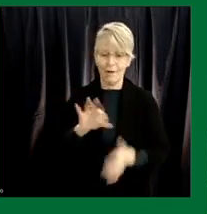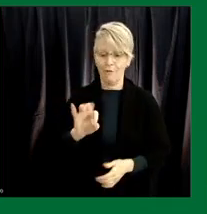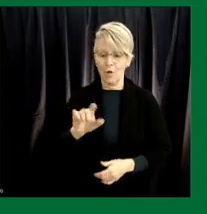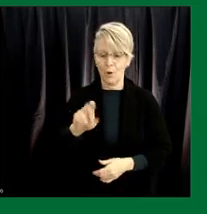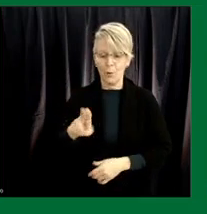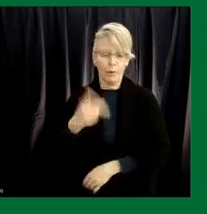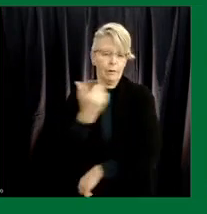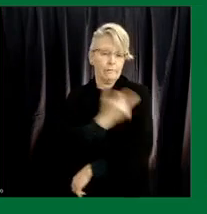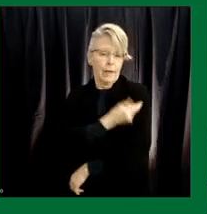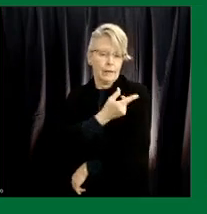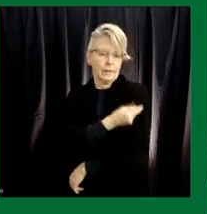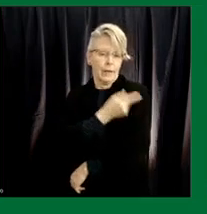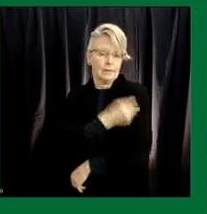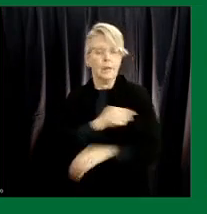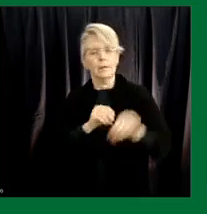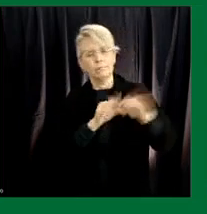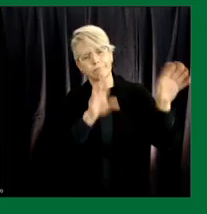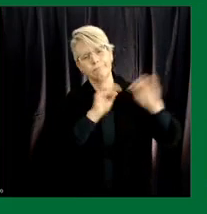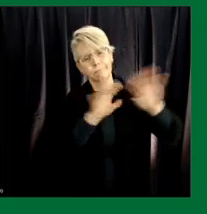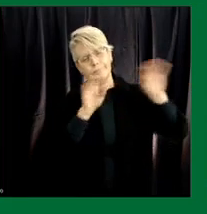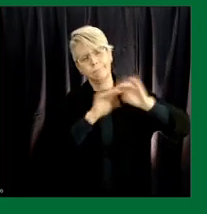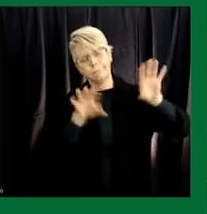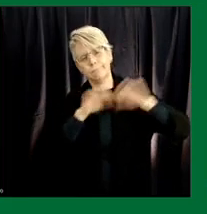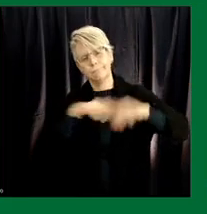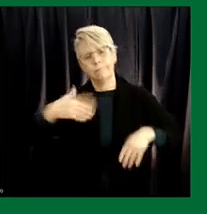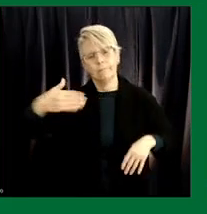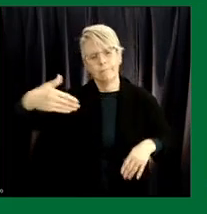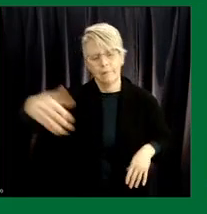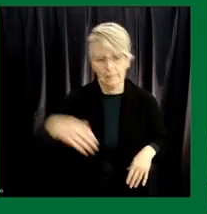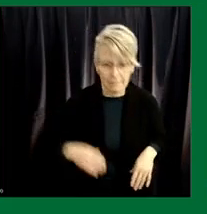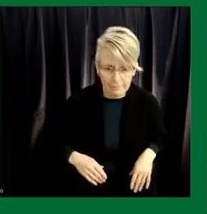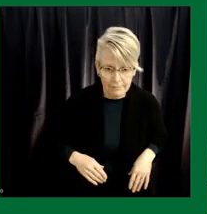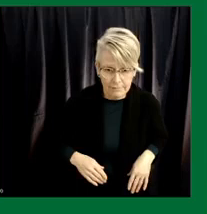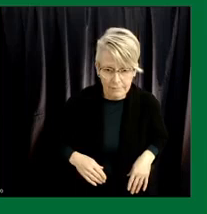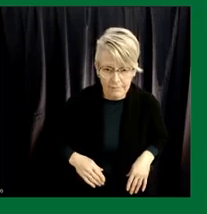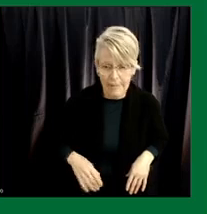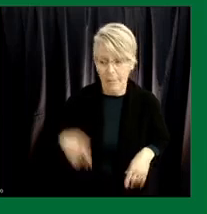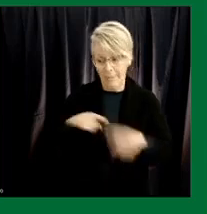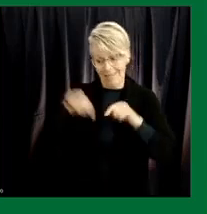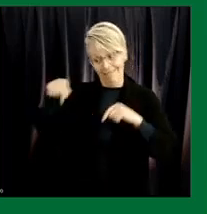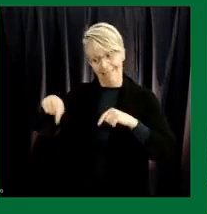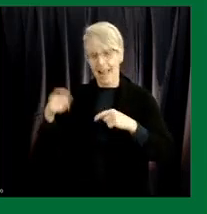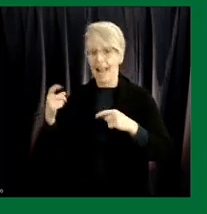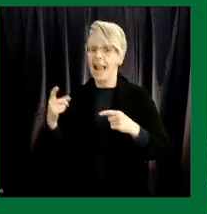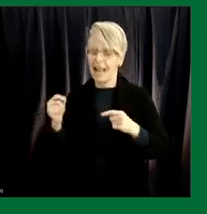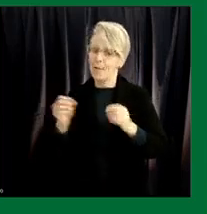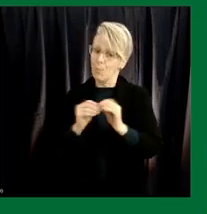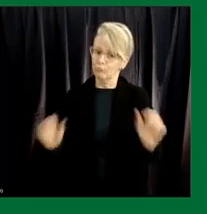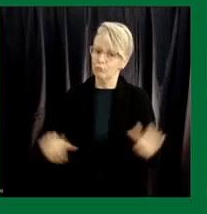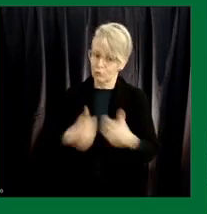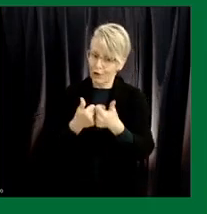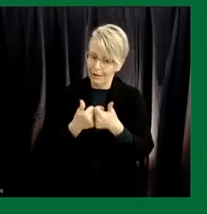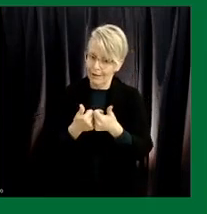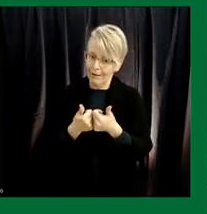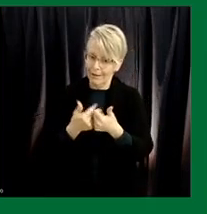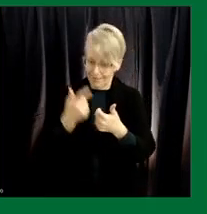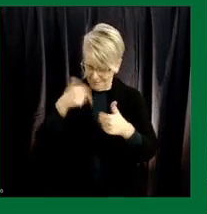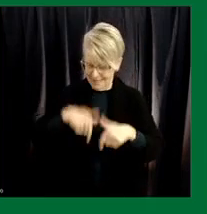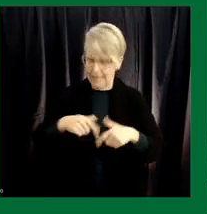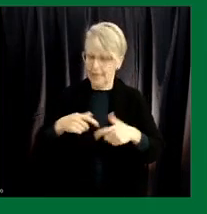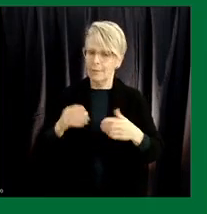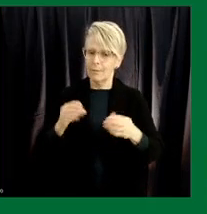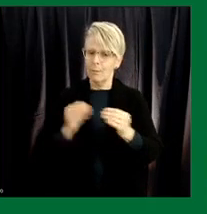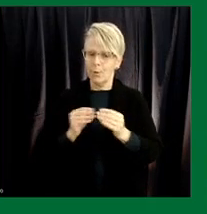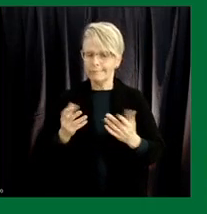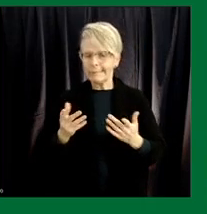year and these vaccines are a bit more um challenging in terms of logistics and handling but so far and